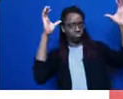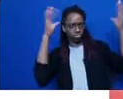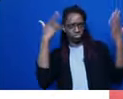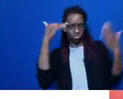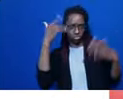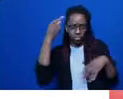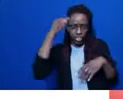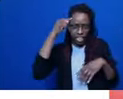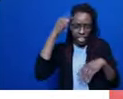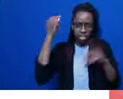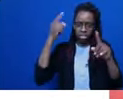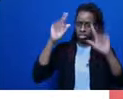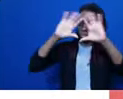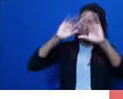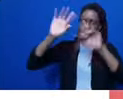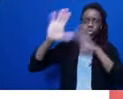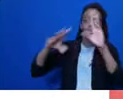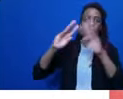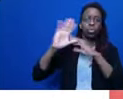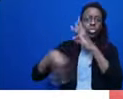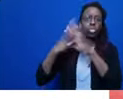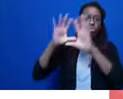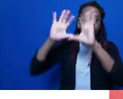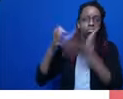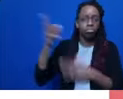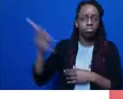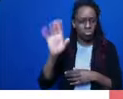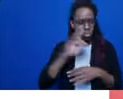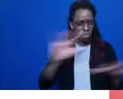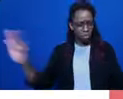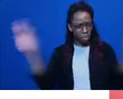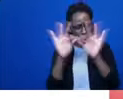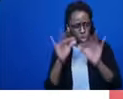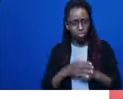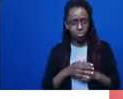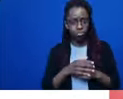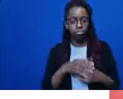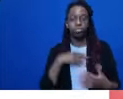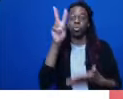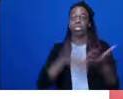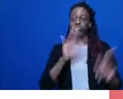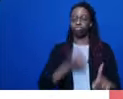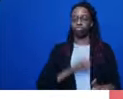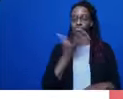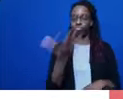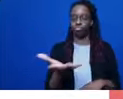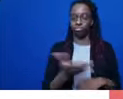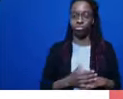So I'm just going to read this poem, which is by one of my favorite writers, Mahmoud Darwish, a Palestinian writer.